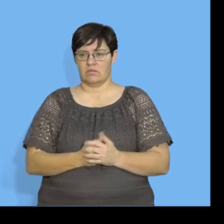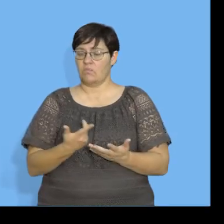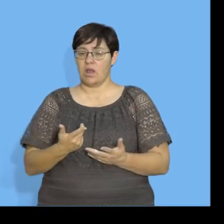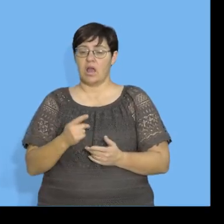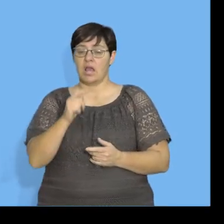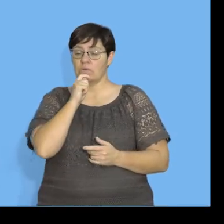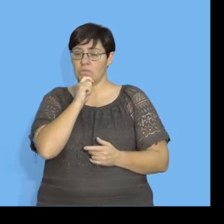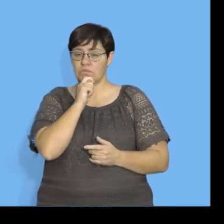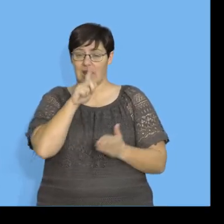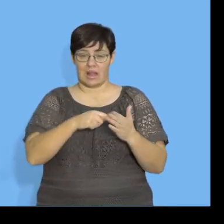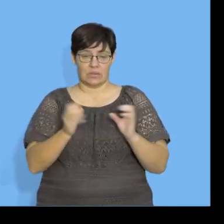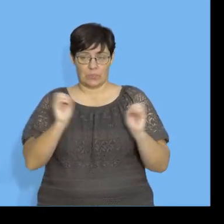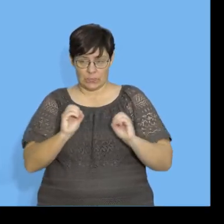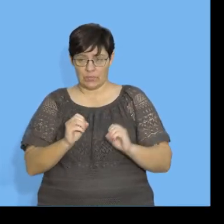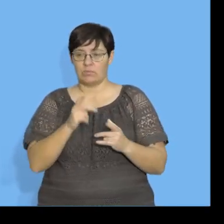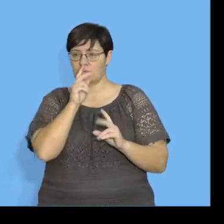using a calculator.